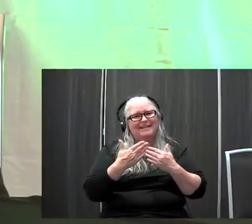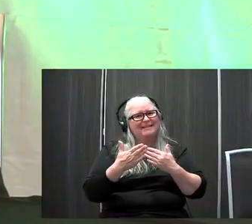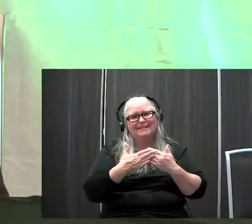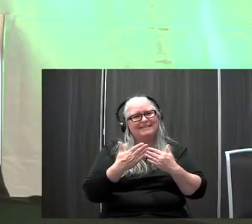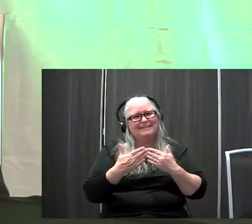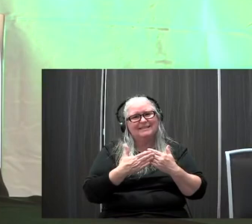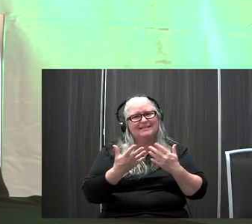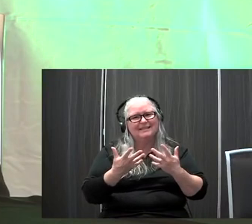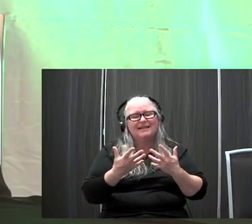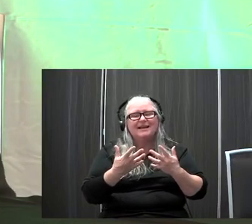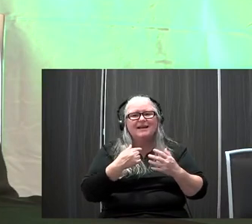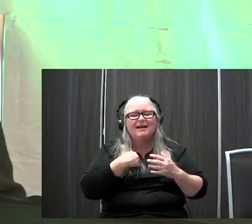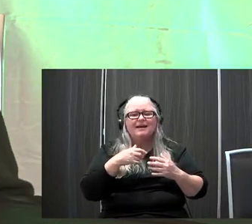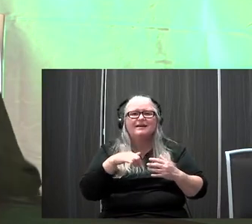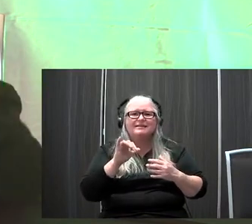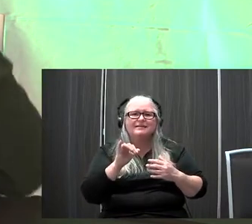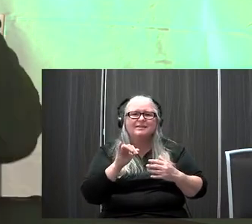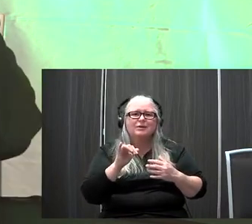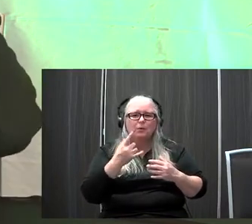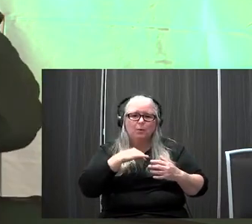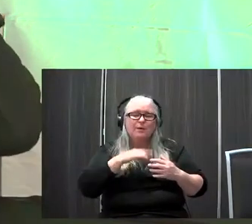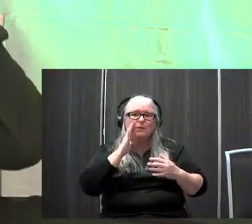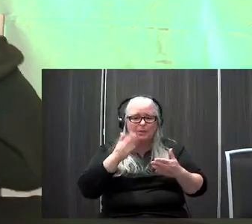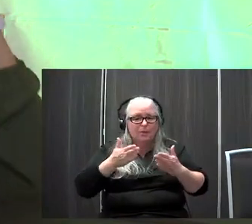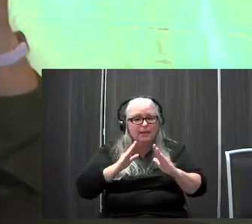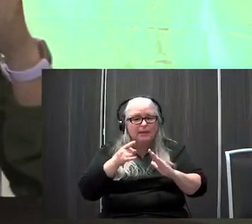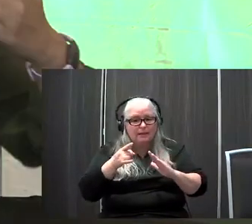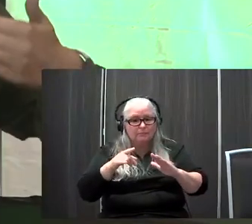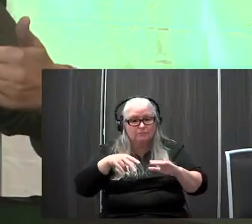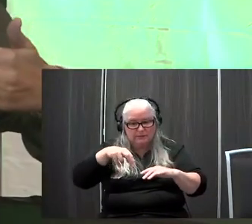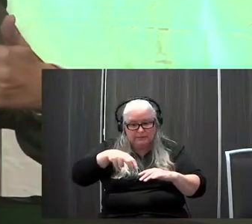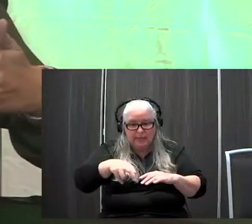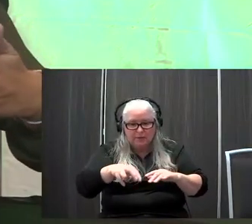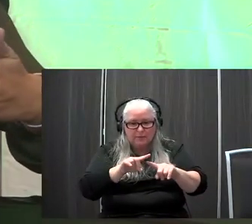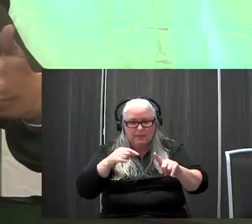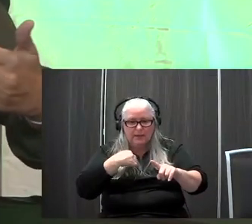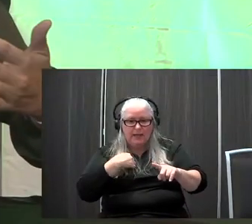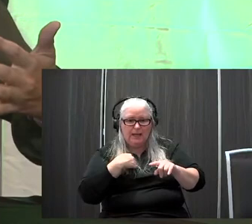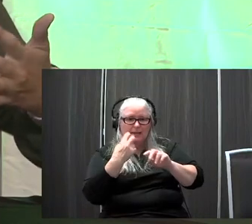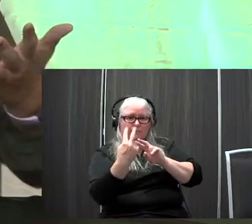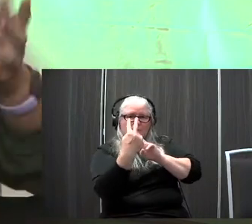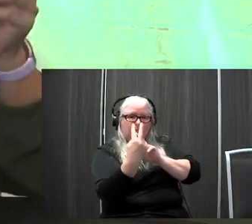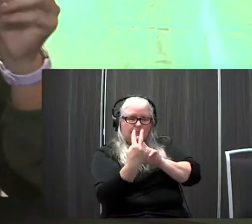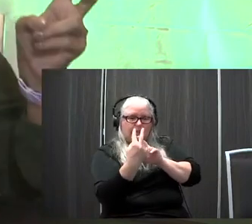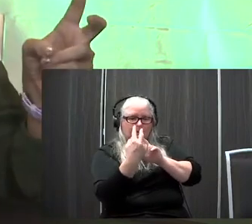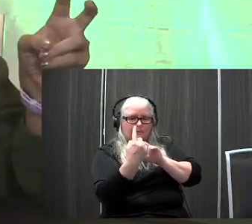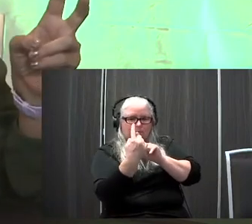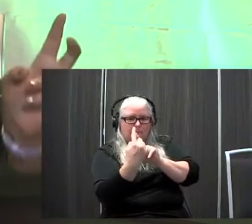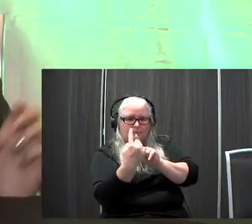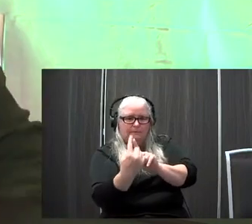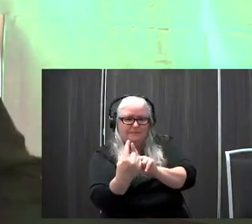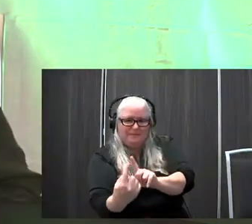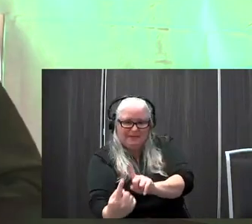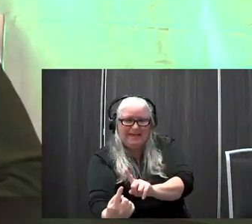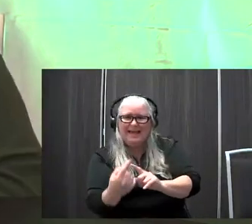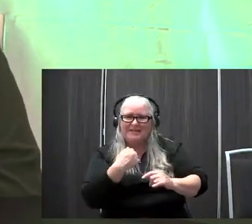I mean, I still like, we will let him go down the stairs by himself, but like, I walk backwards in front of him. Like, so I don't know how by